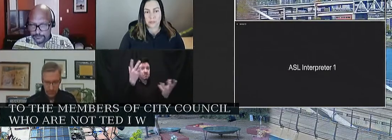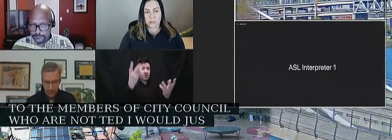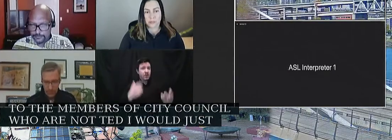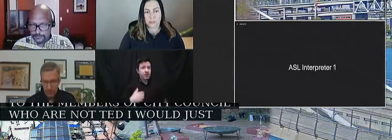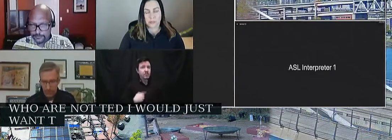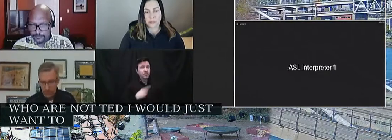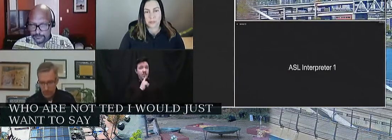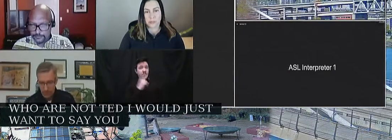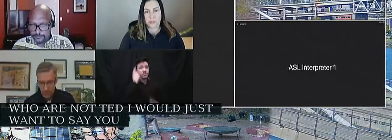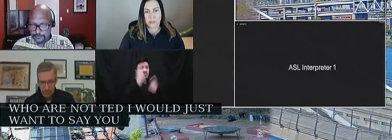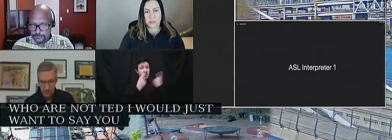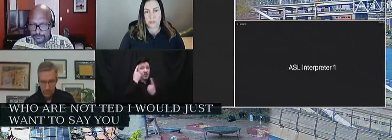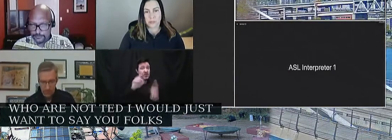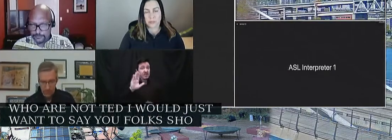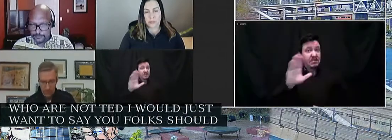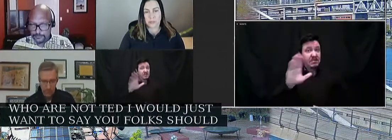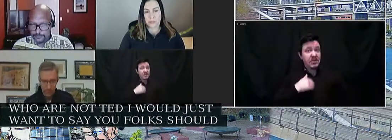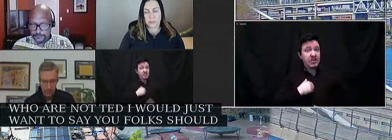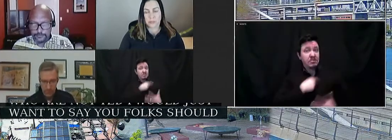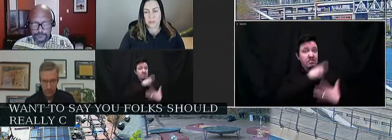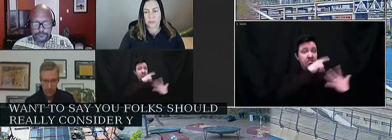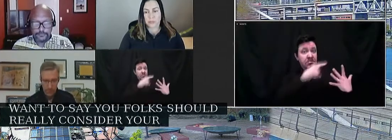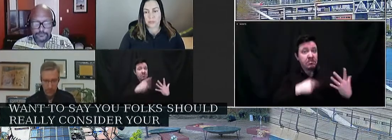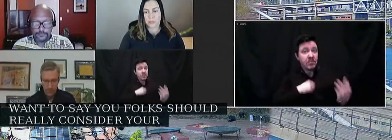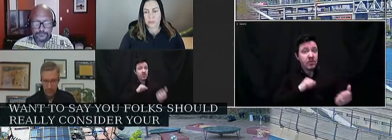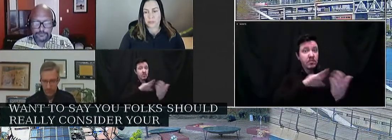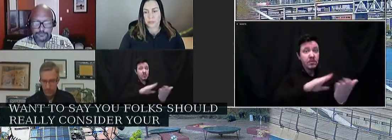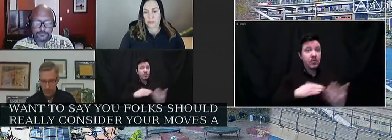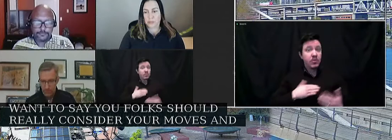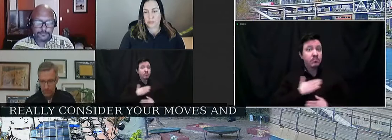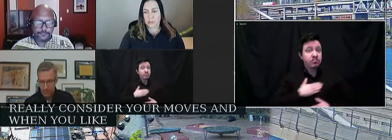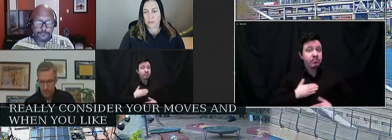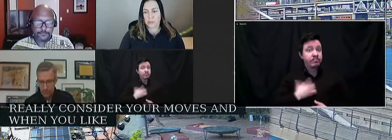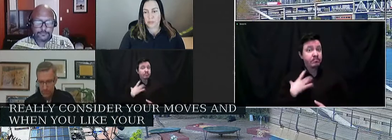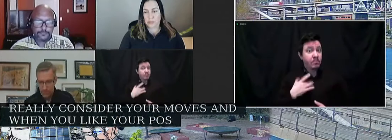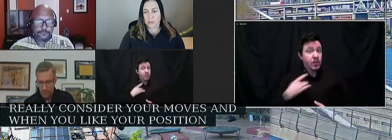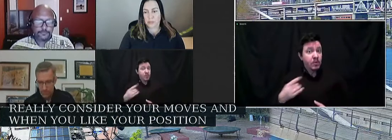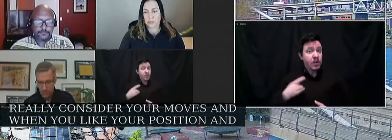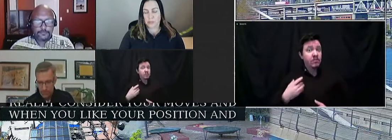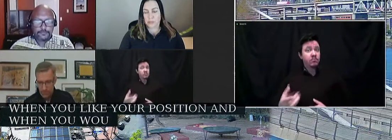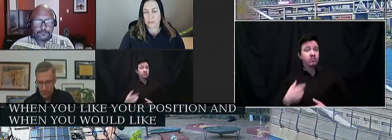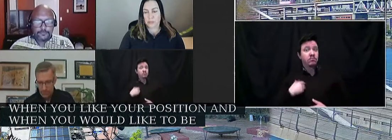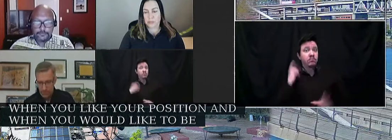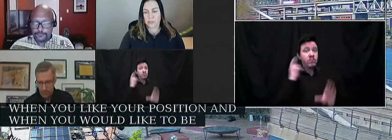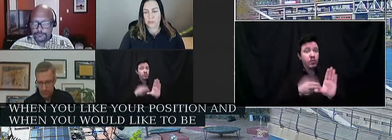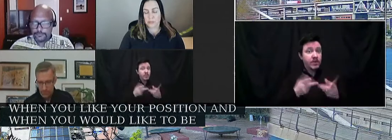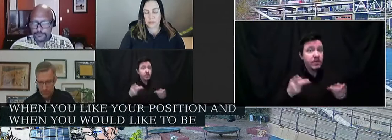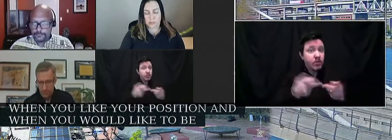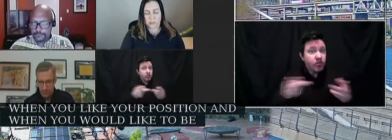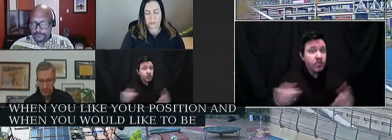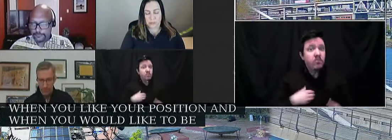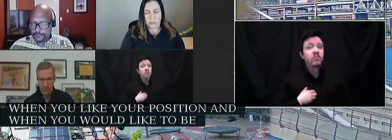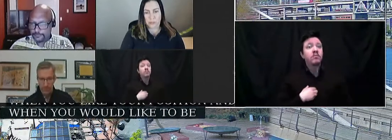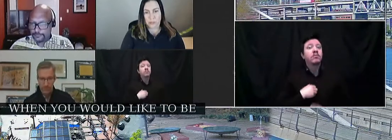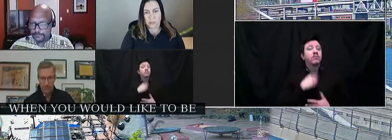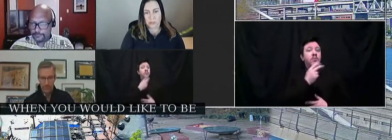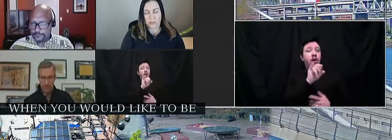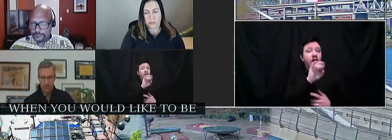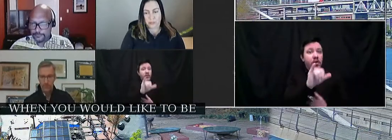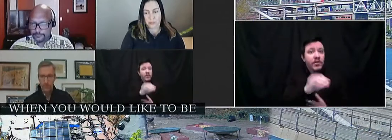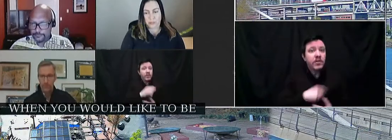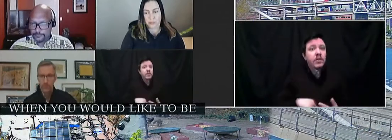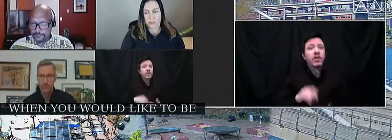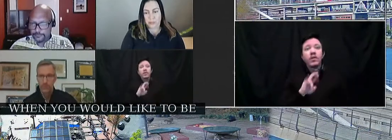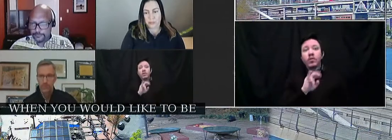really consider your moves and whether you like your position and whether you would like to be reelected, Mr. Mapps, Ms. Hardisky, Ms.